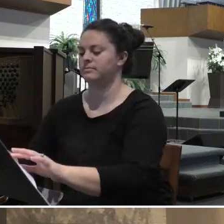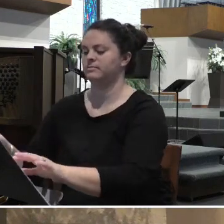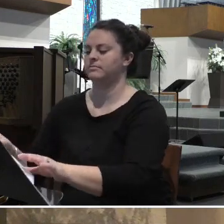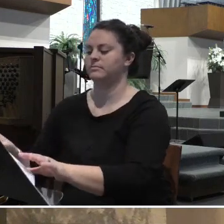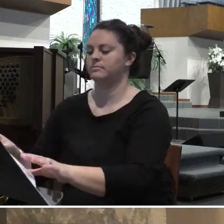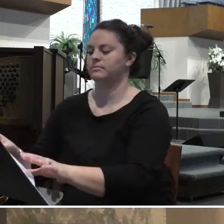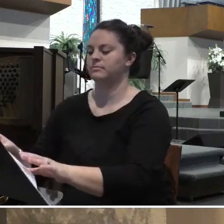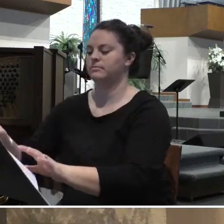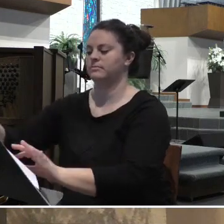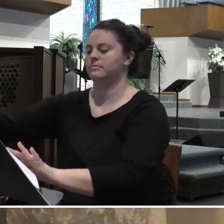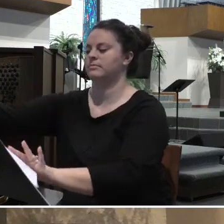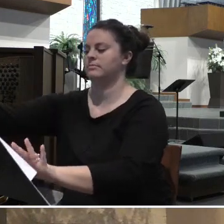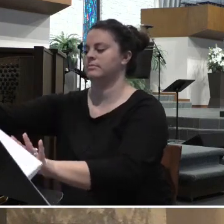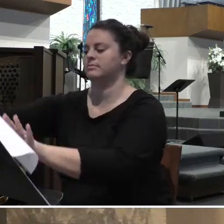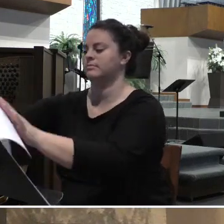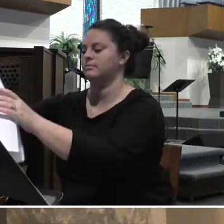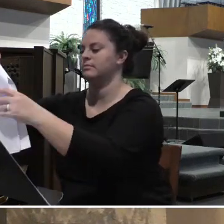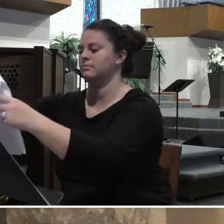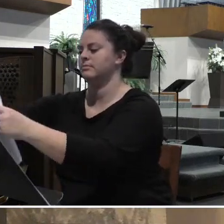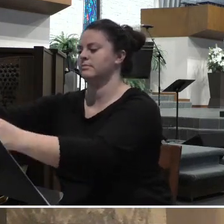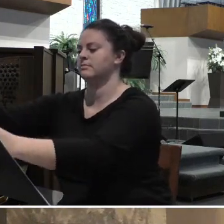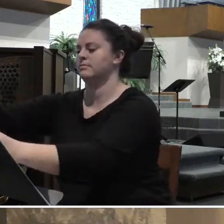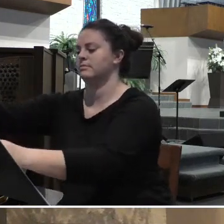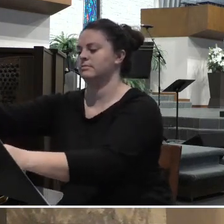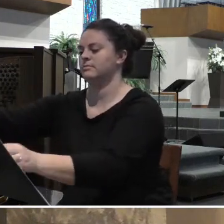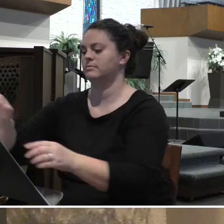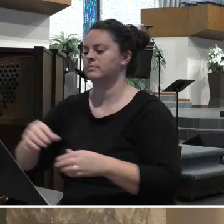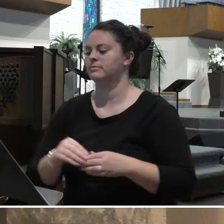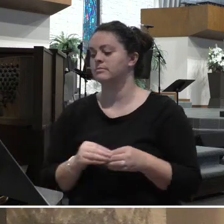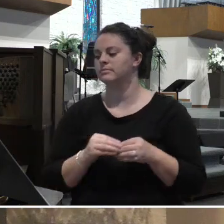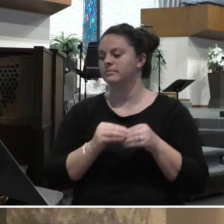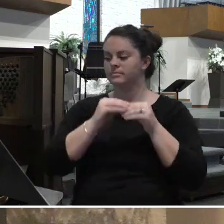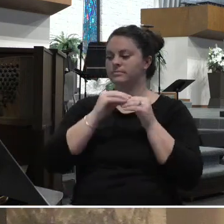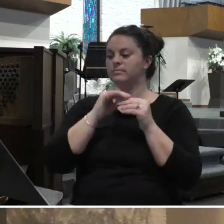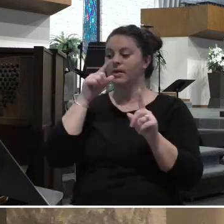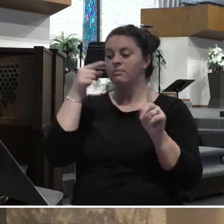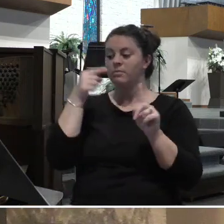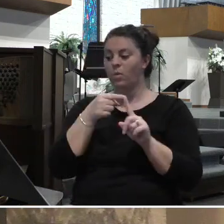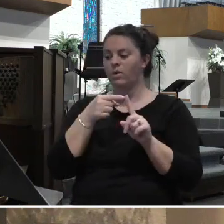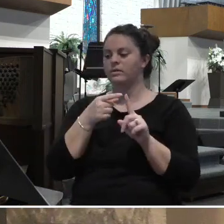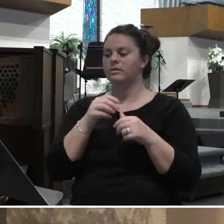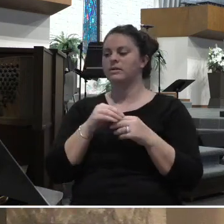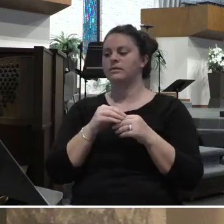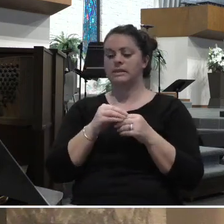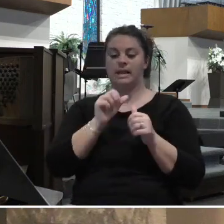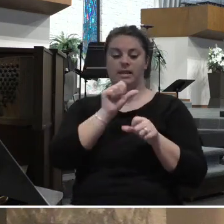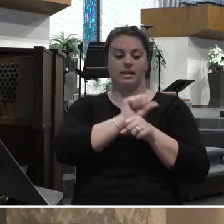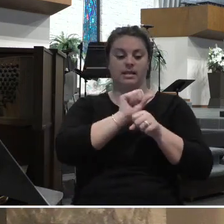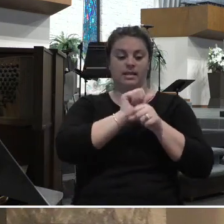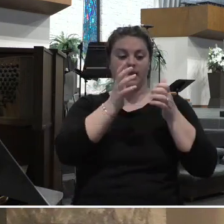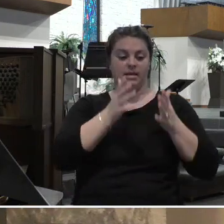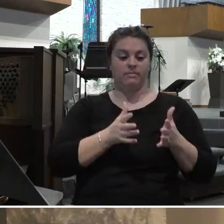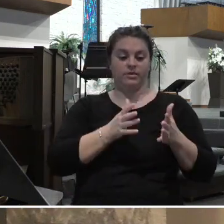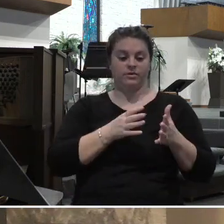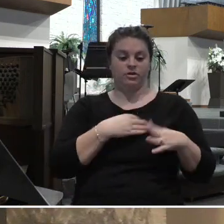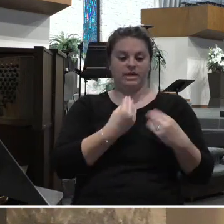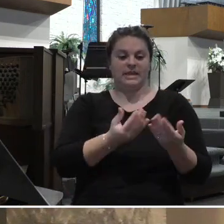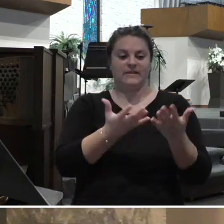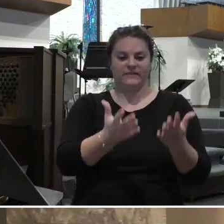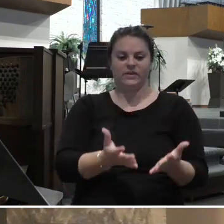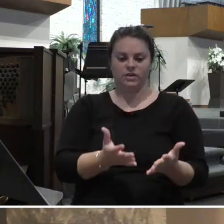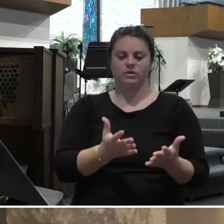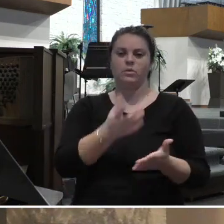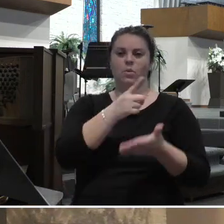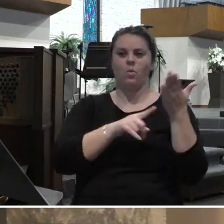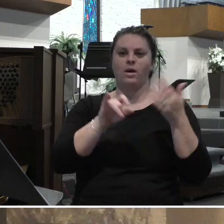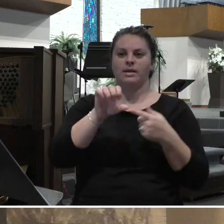nor a capitalist. Rather, Jesus is an idealist and a pragmatist. His focus